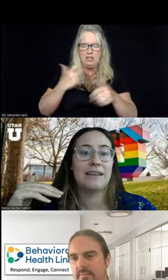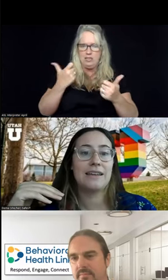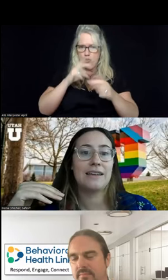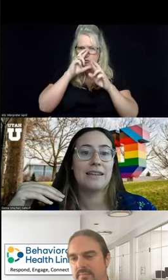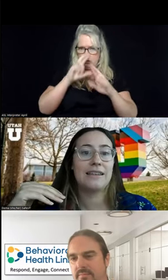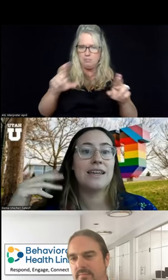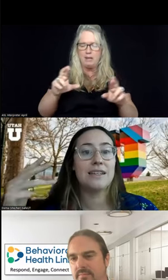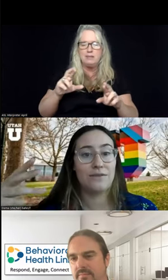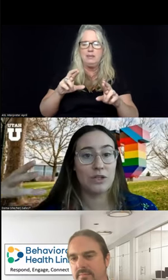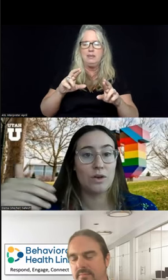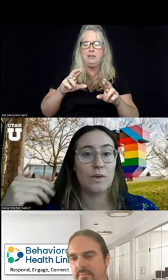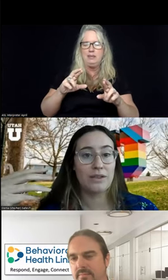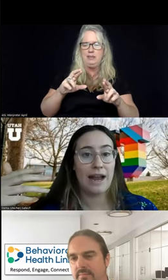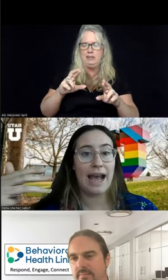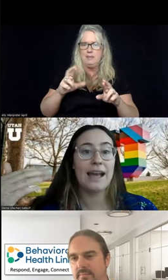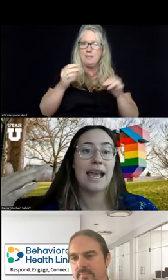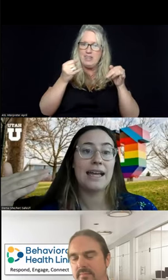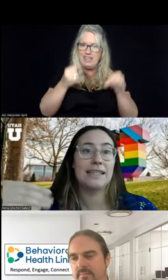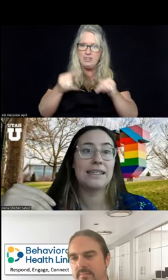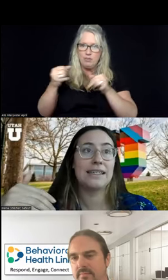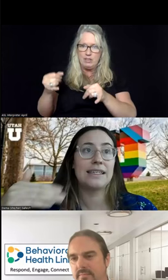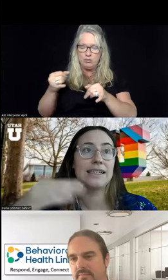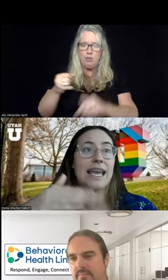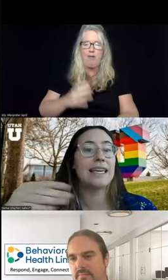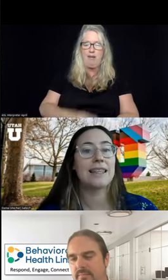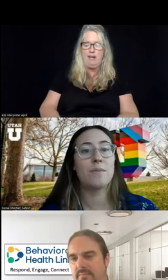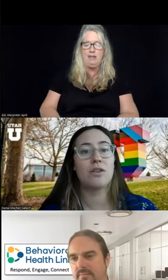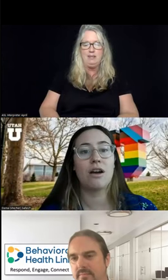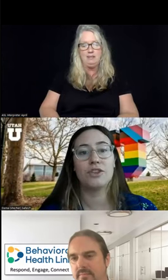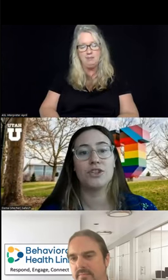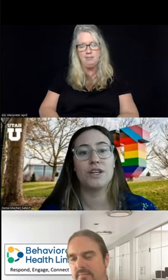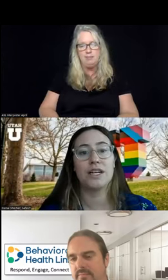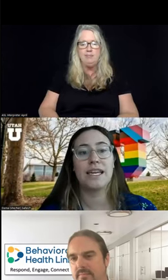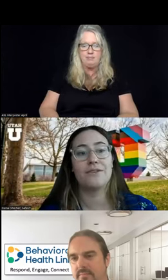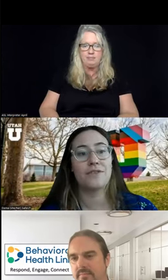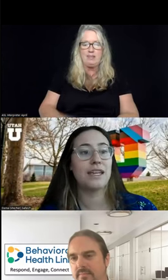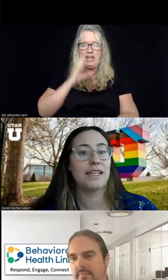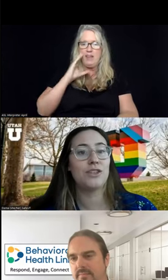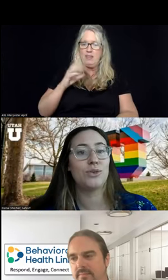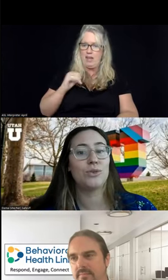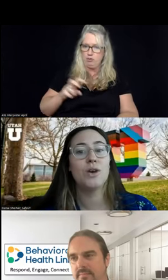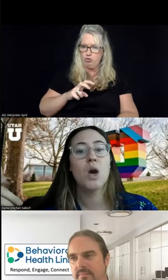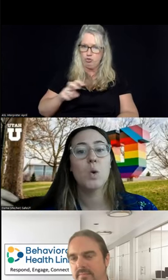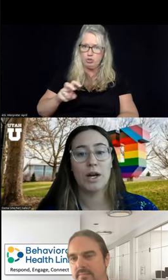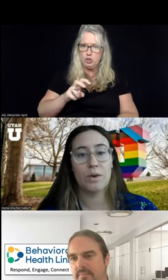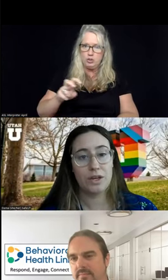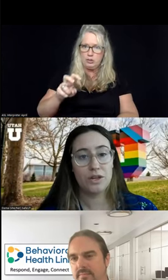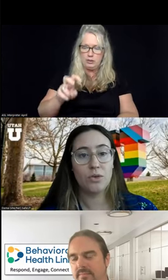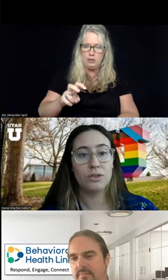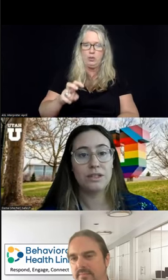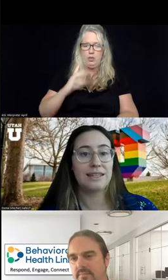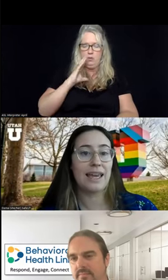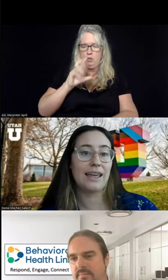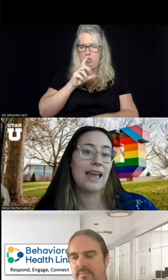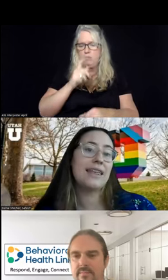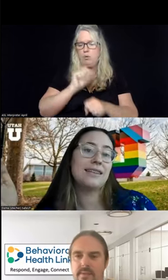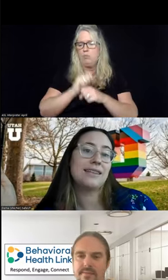the individual where they're at and taking them along the journey if they need to work with an